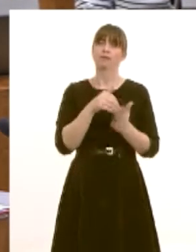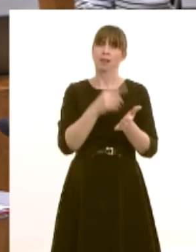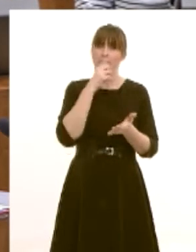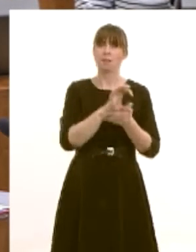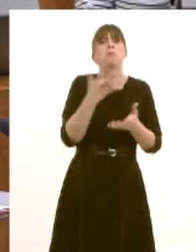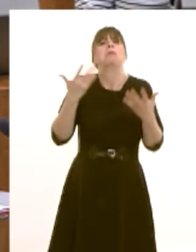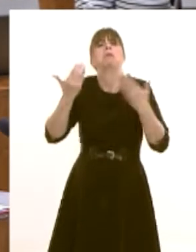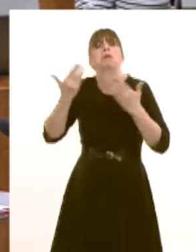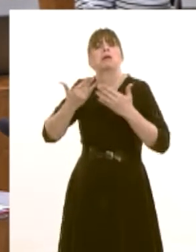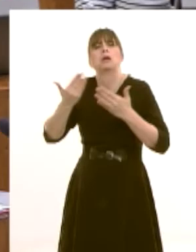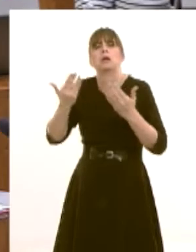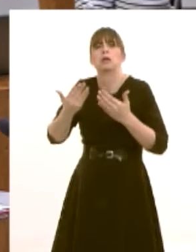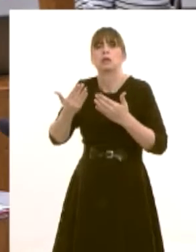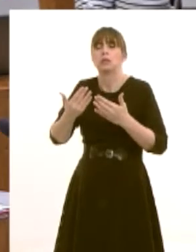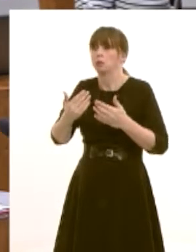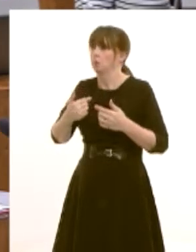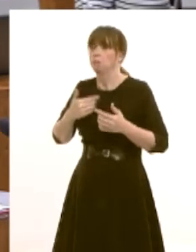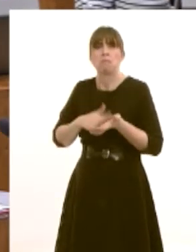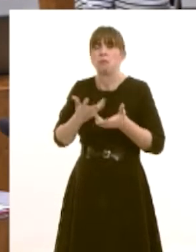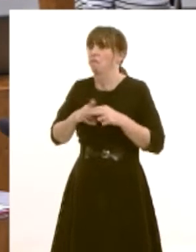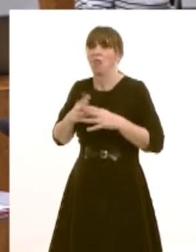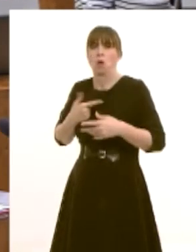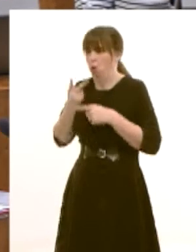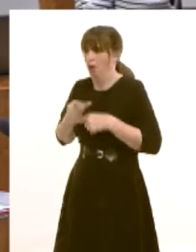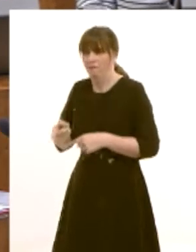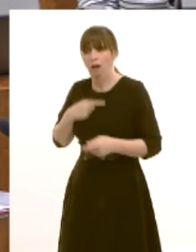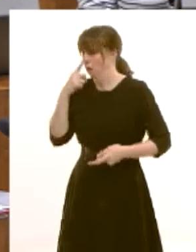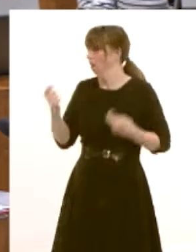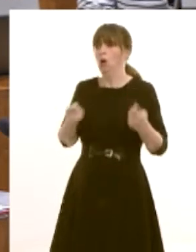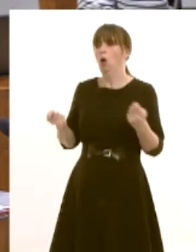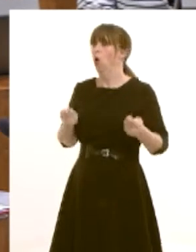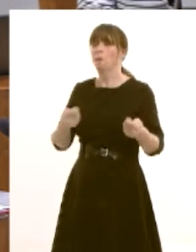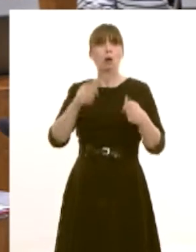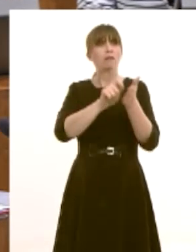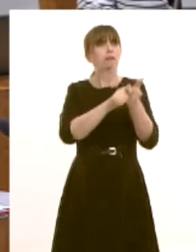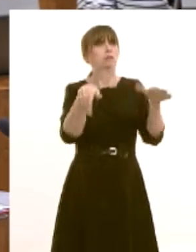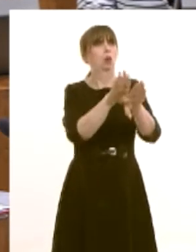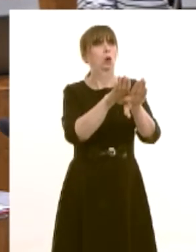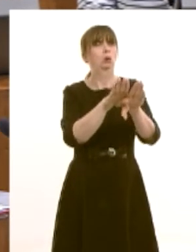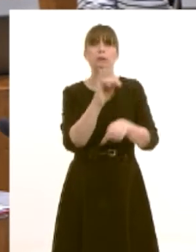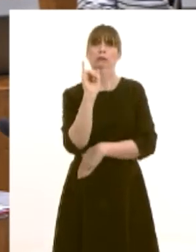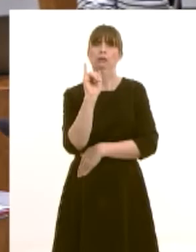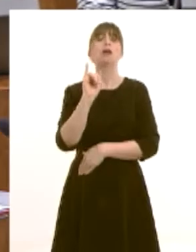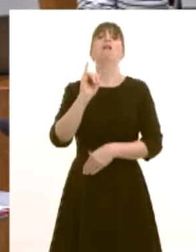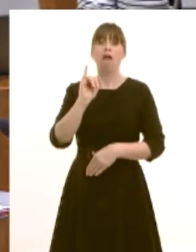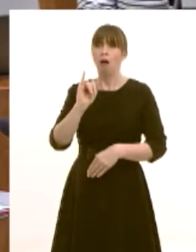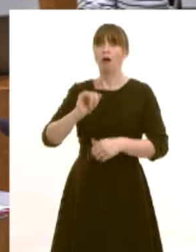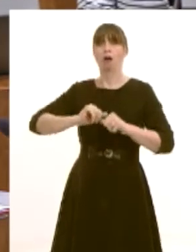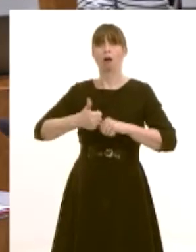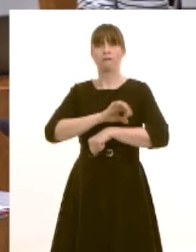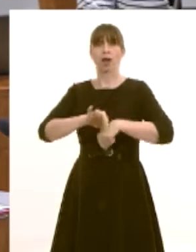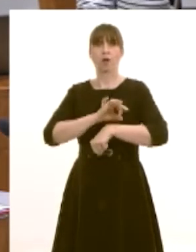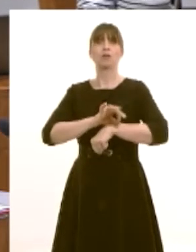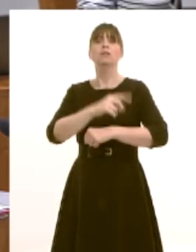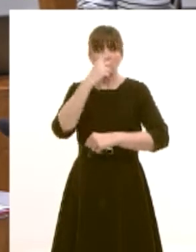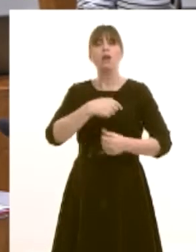an issue that a carer or a parent can't deal with that that's that support is available at a time that's needed for the the individual